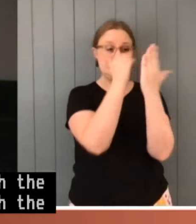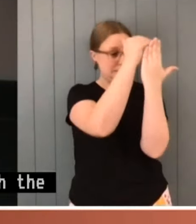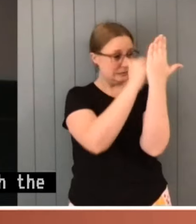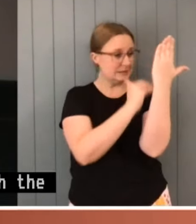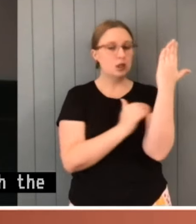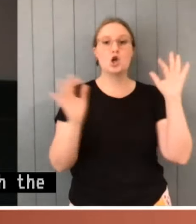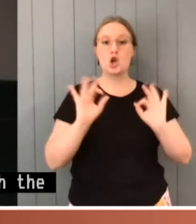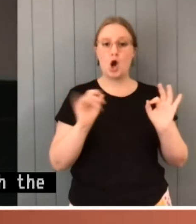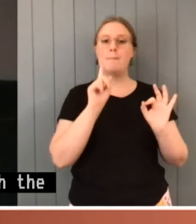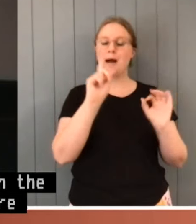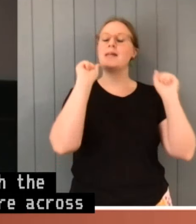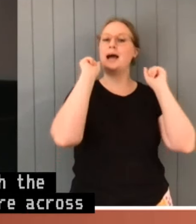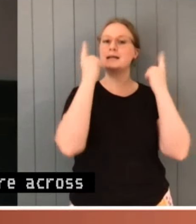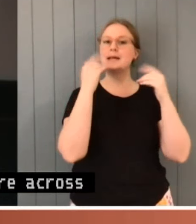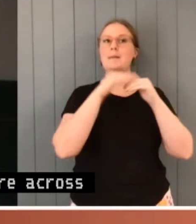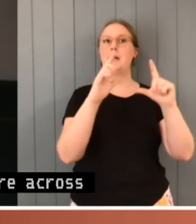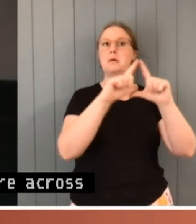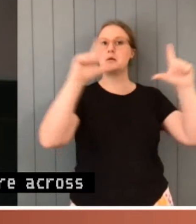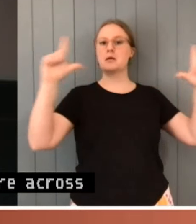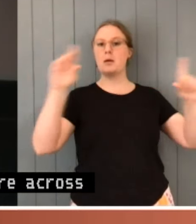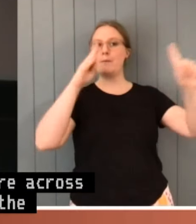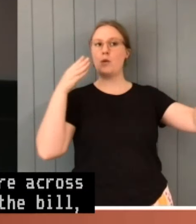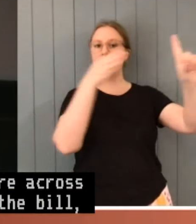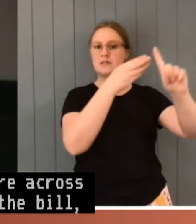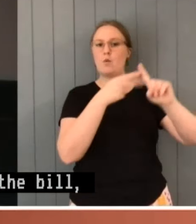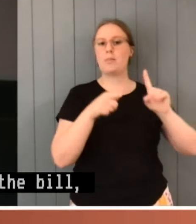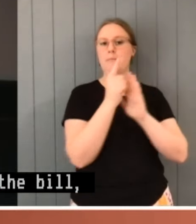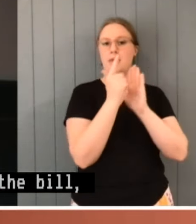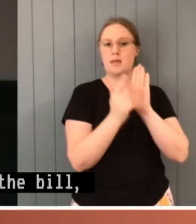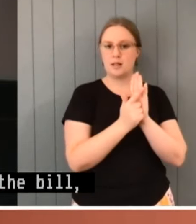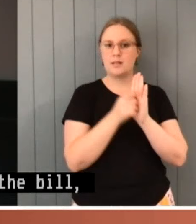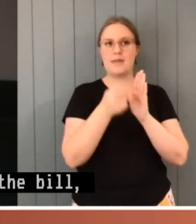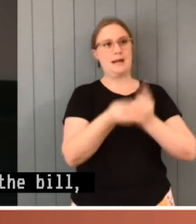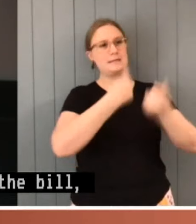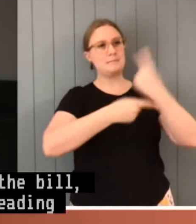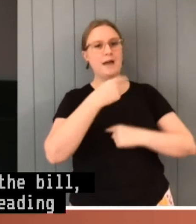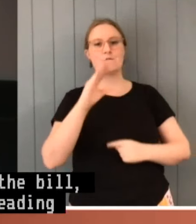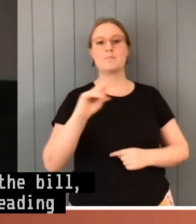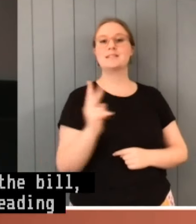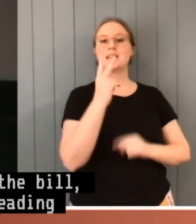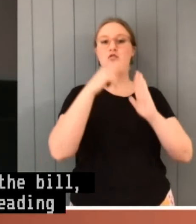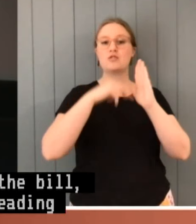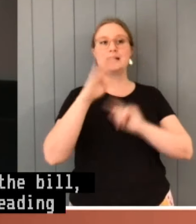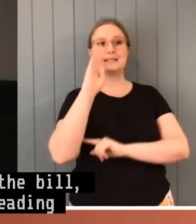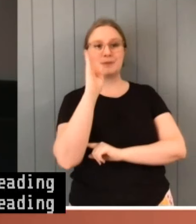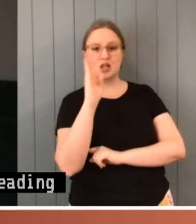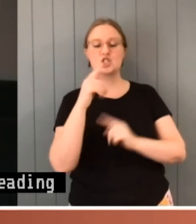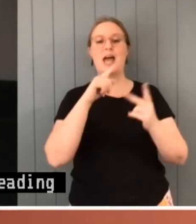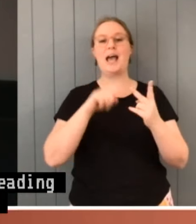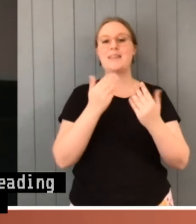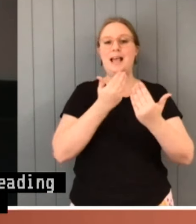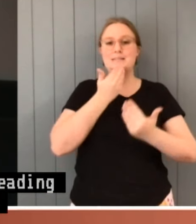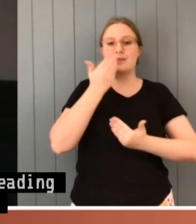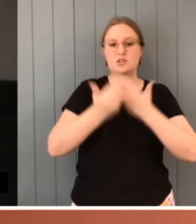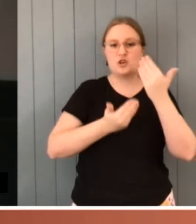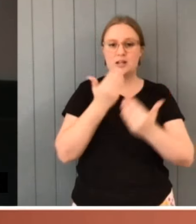of the bill as set out in the second reading speech and the explanatory memorandum and perhaps a committee report. And there will